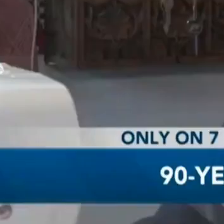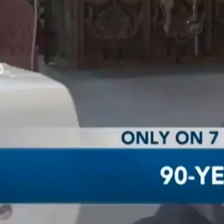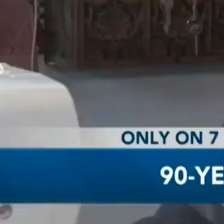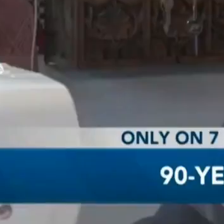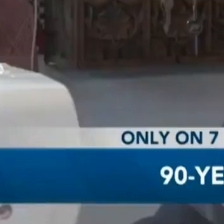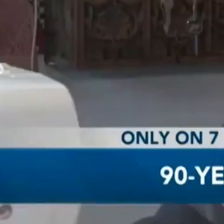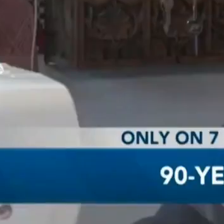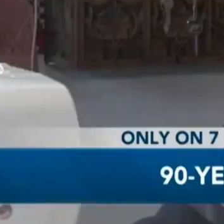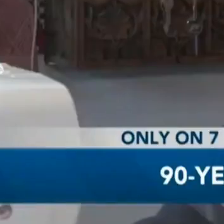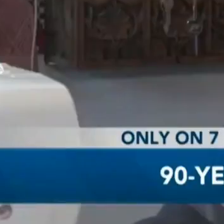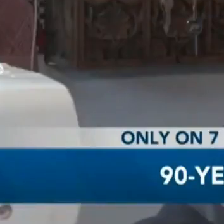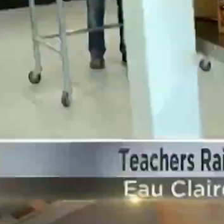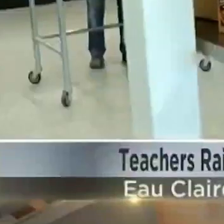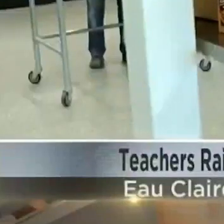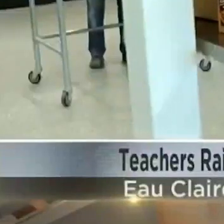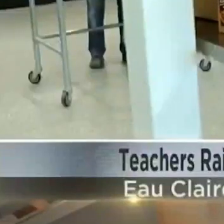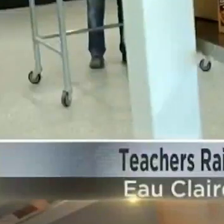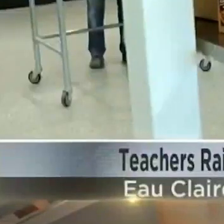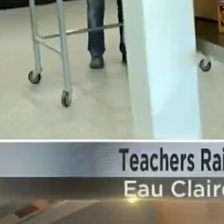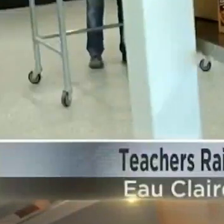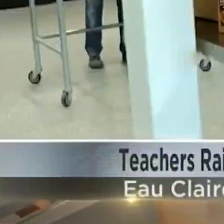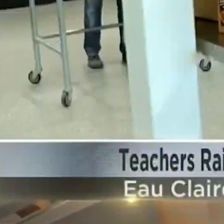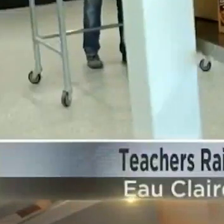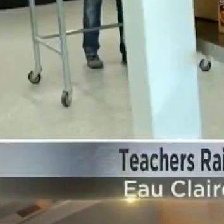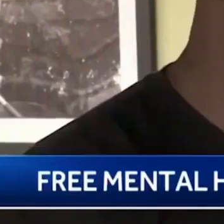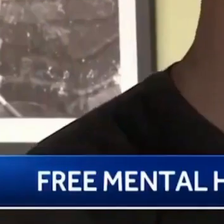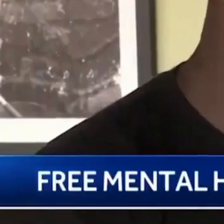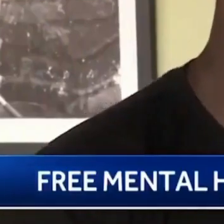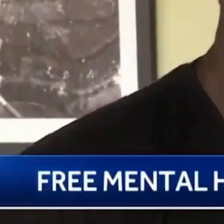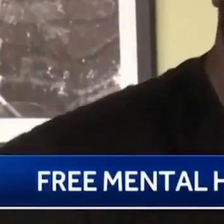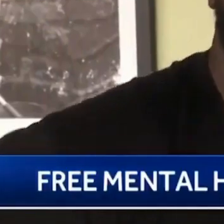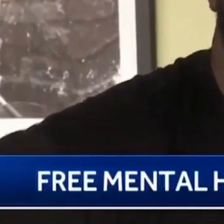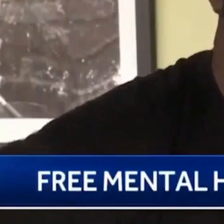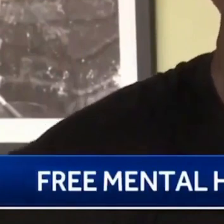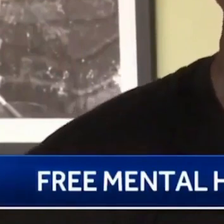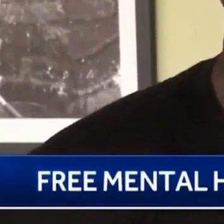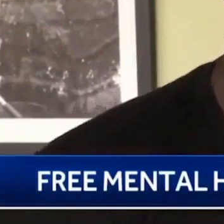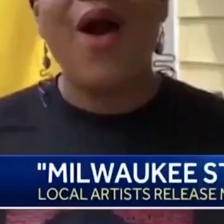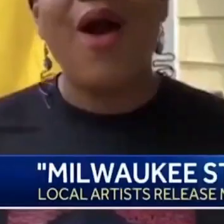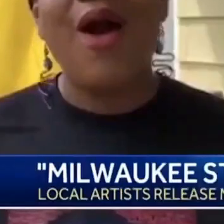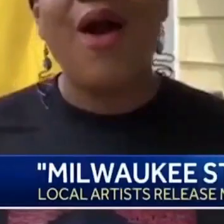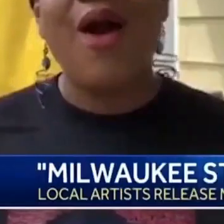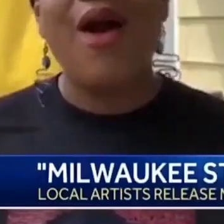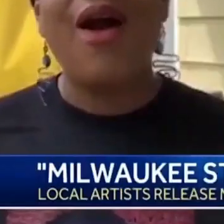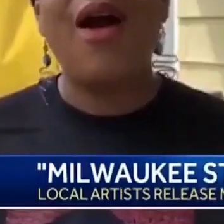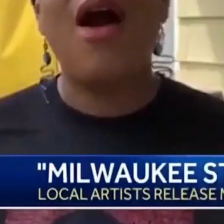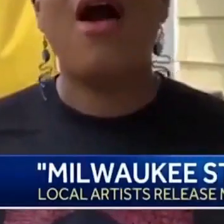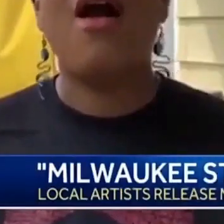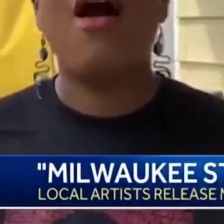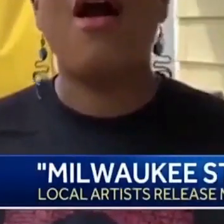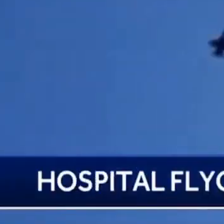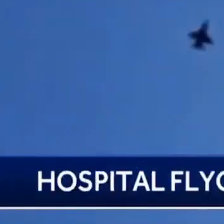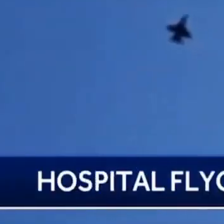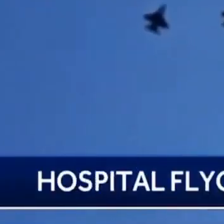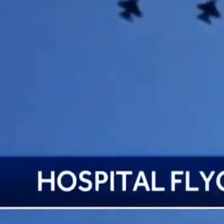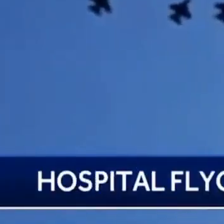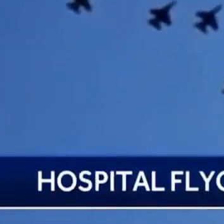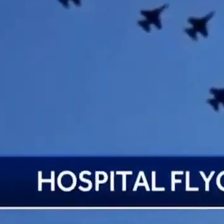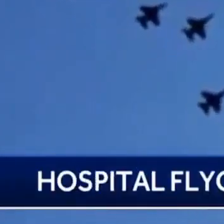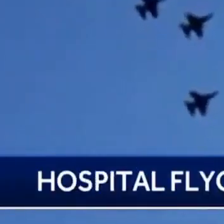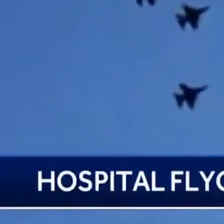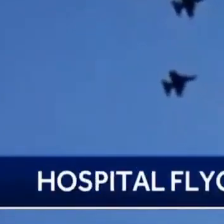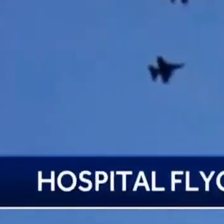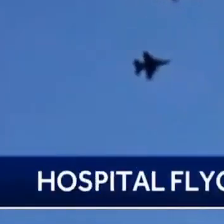and keep that at the forefront. So this community, these patients, these families that are being affected by this,